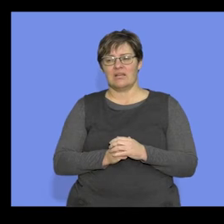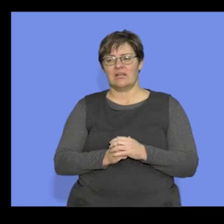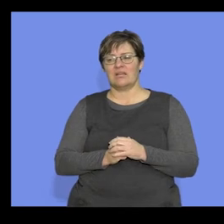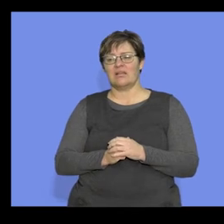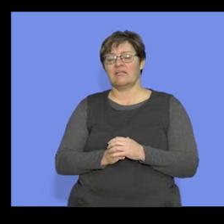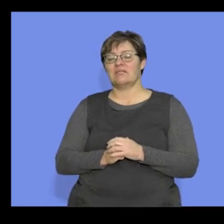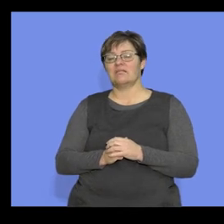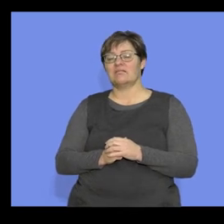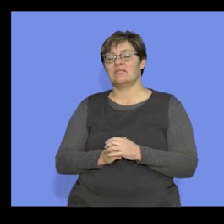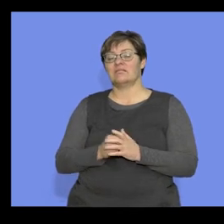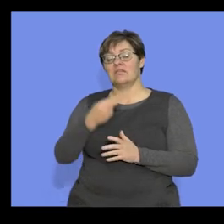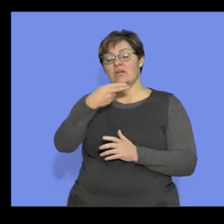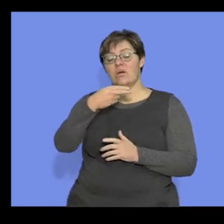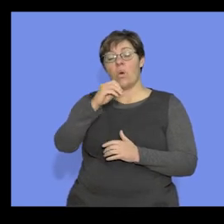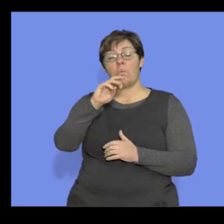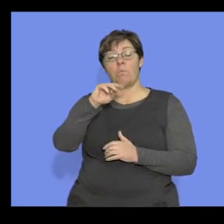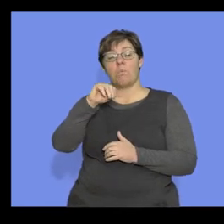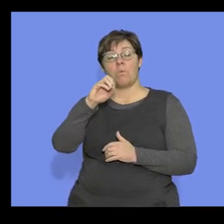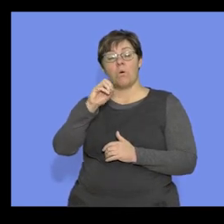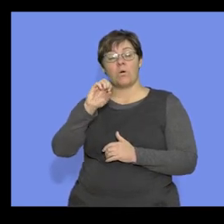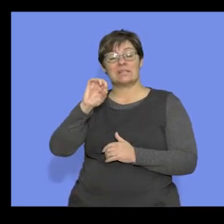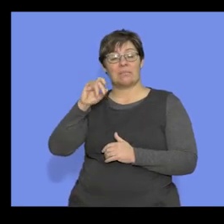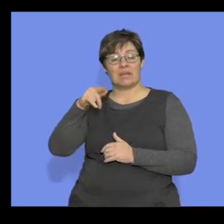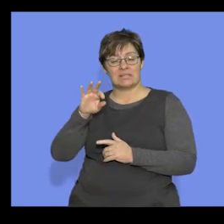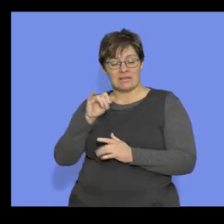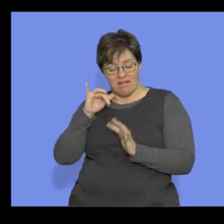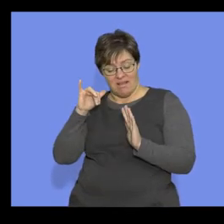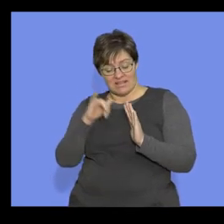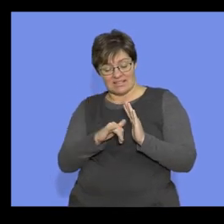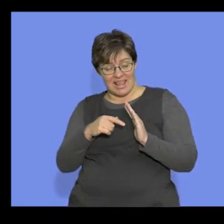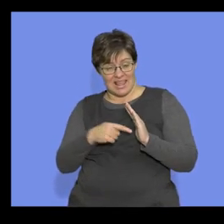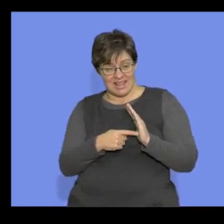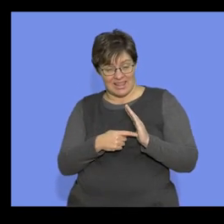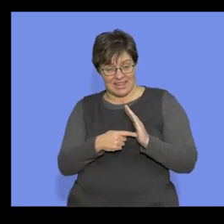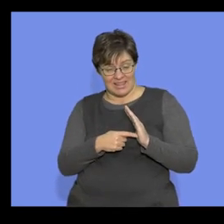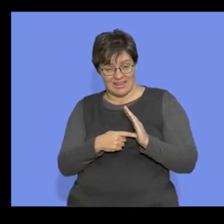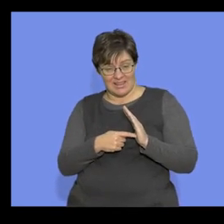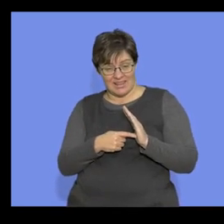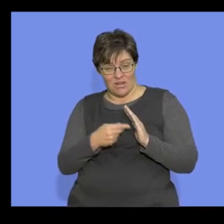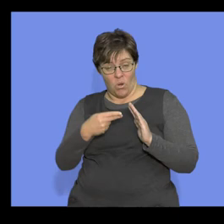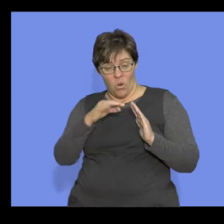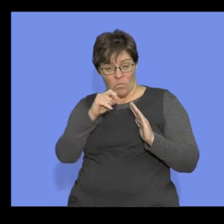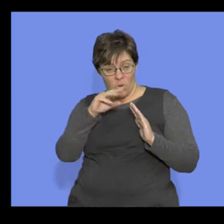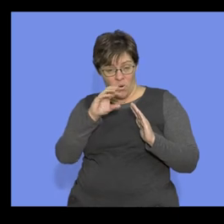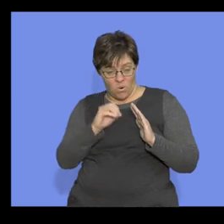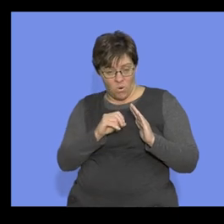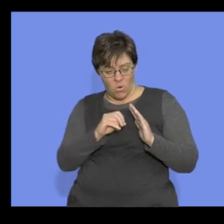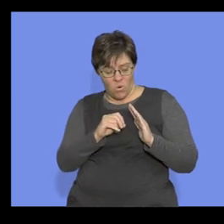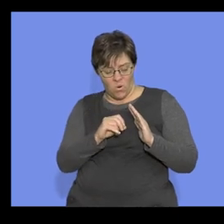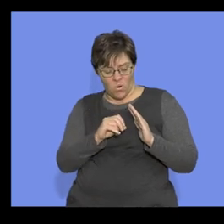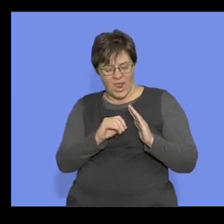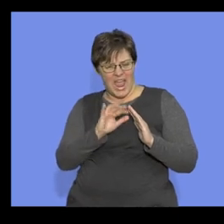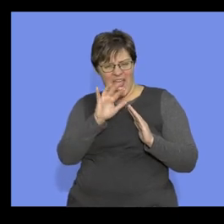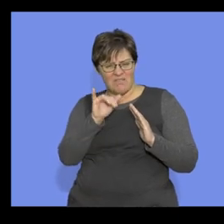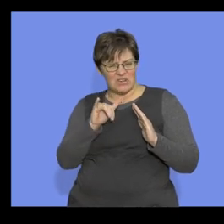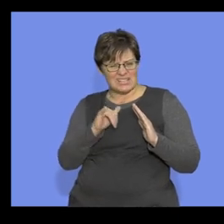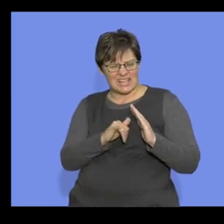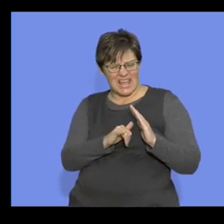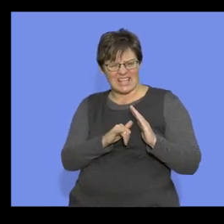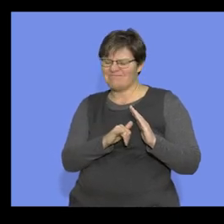organ, right, homo sapiens living or homo, the group homo, living in Africa